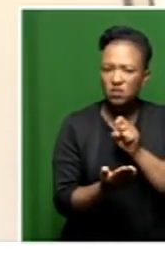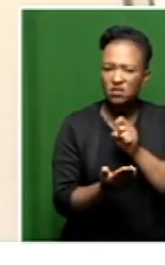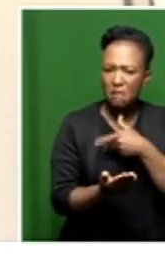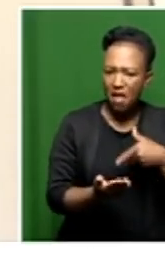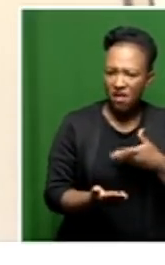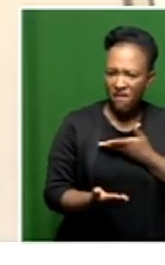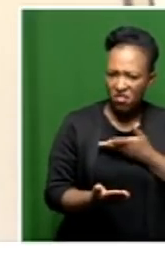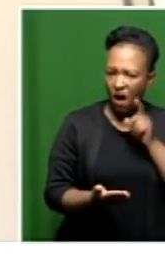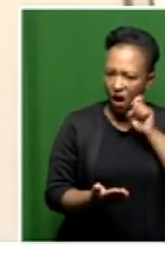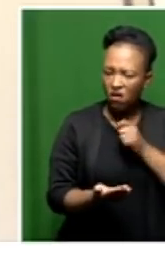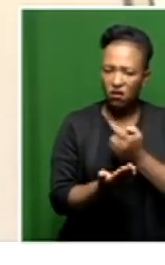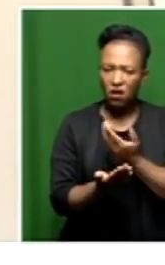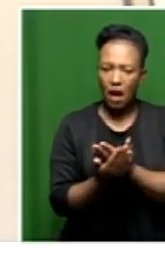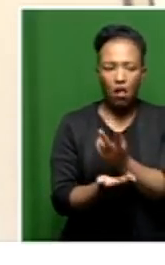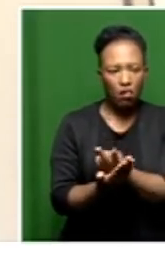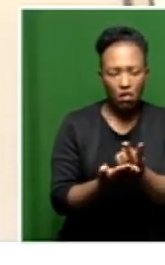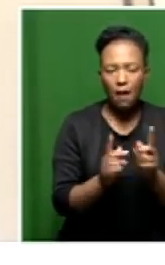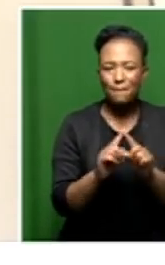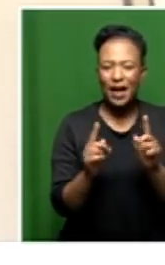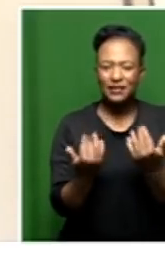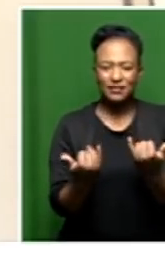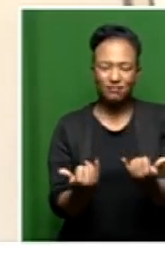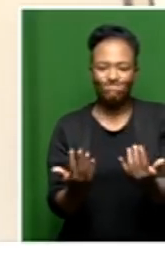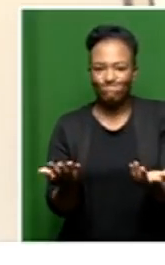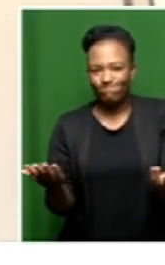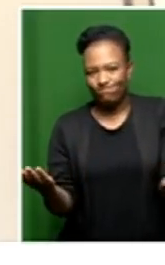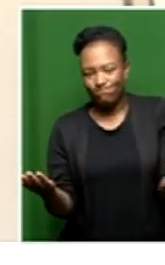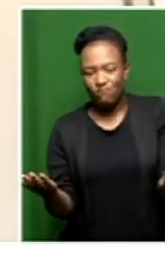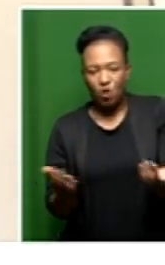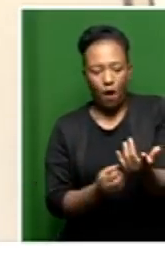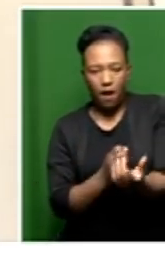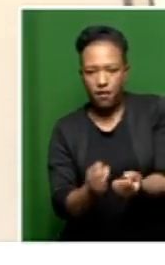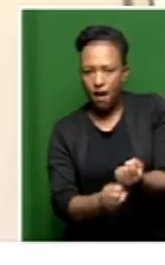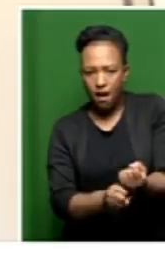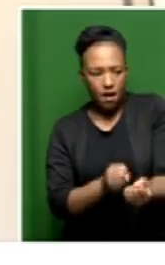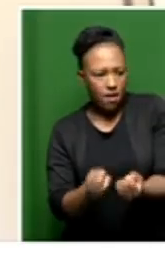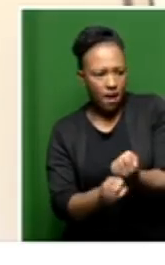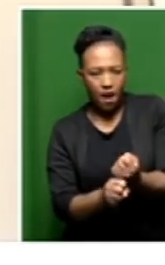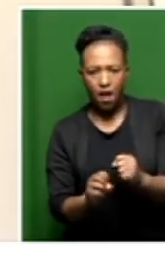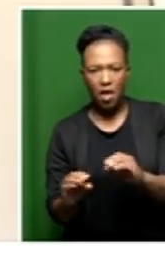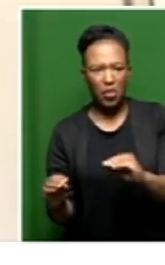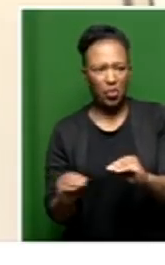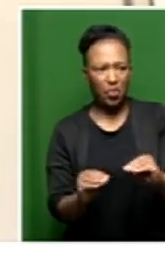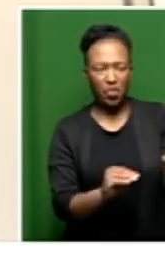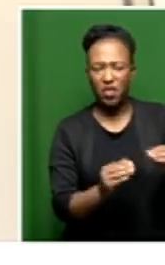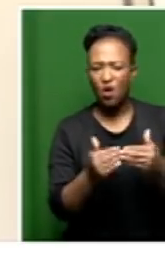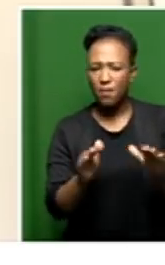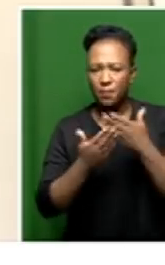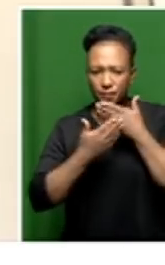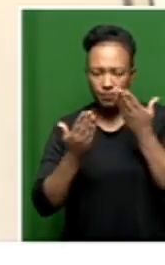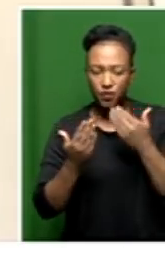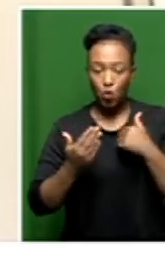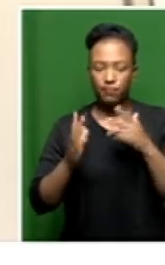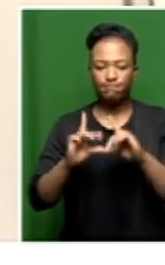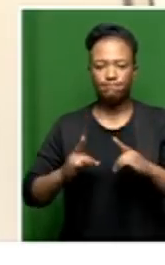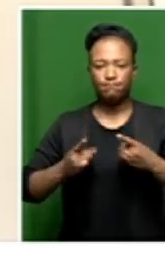facility. It is really frustrating when year in, year out, you don't see that coming. But as a department, we are committing that we